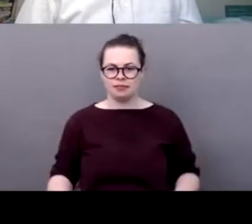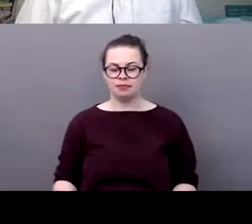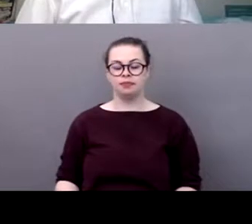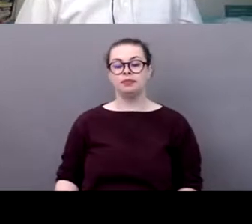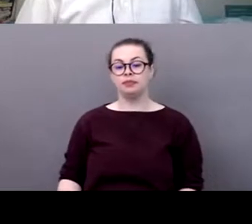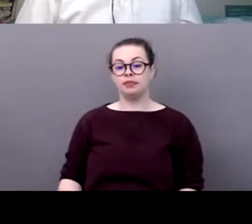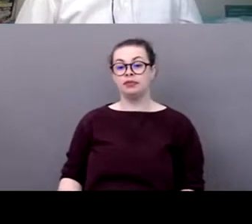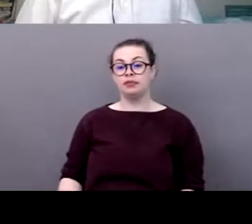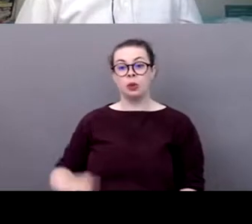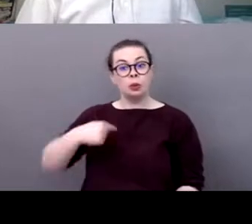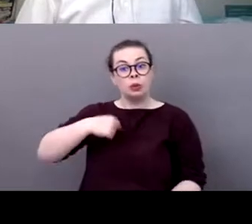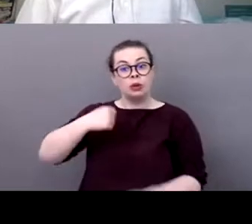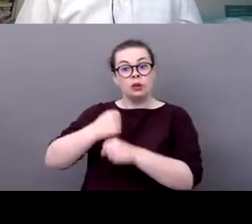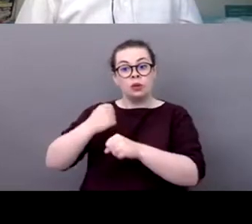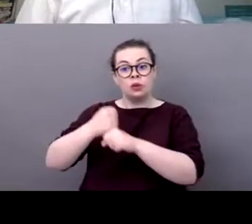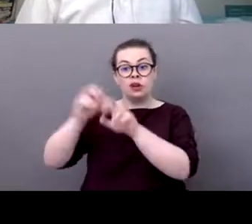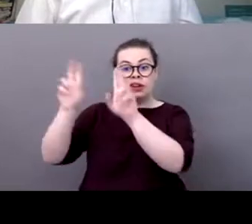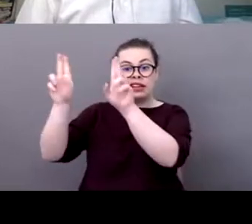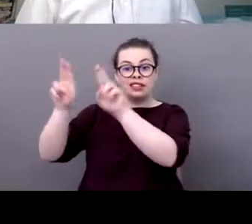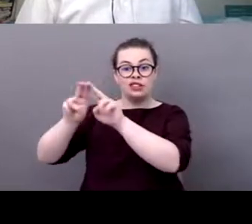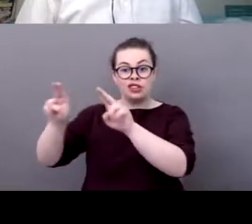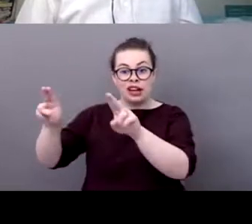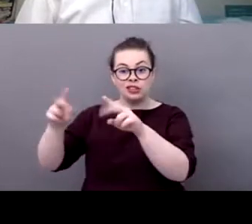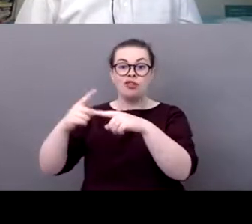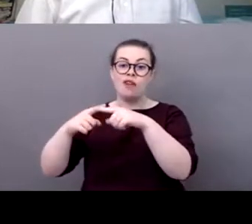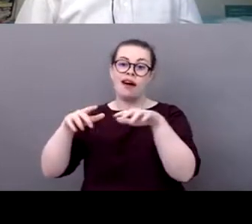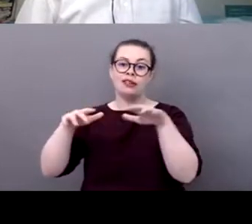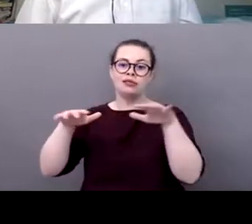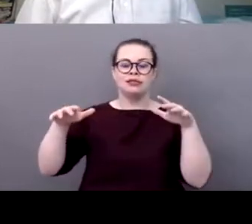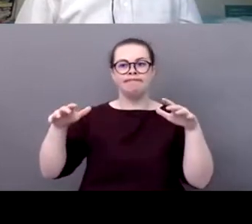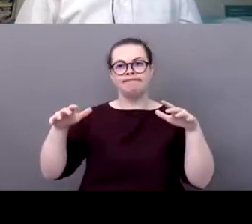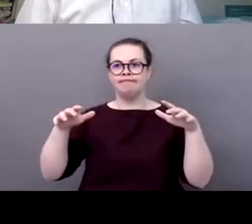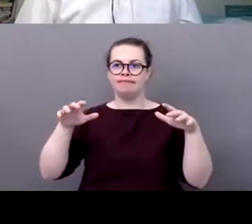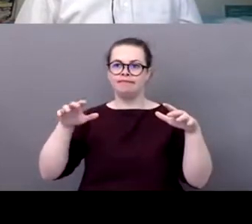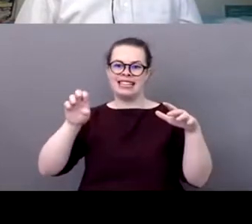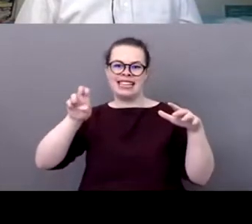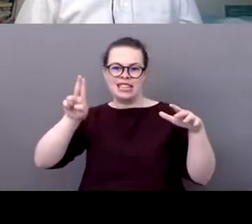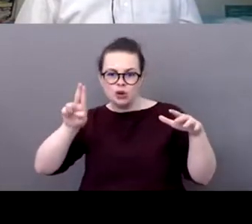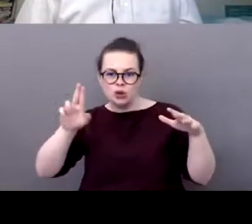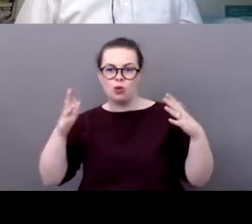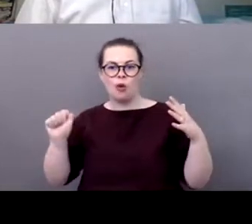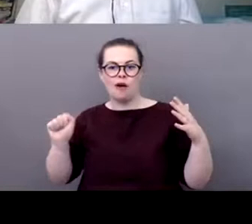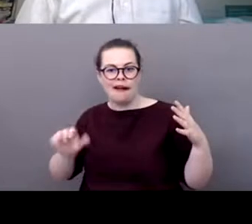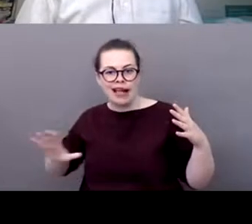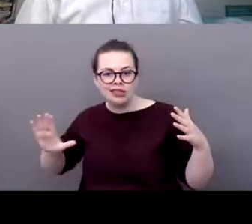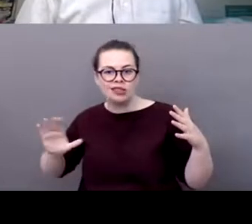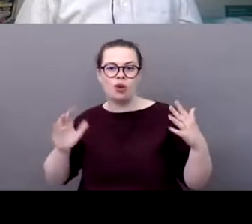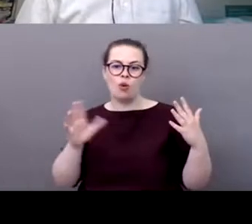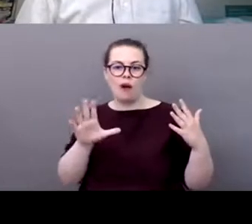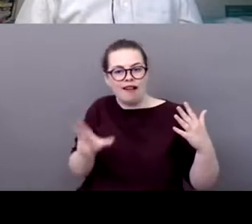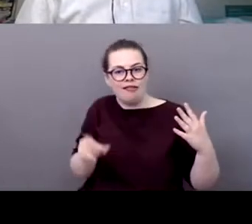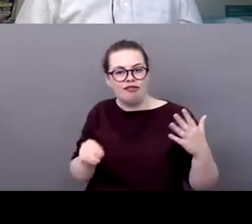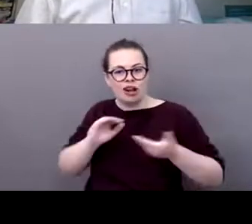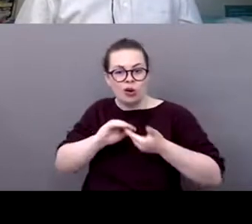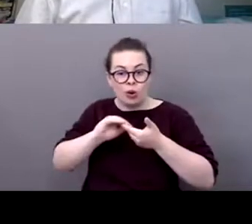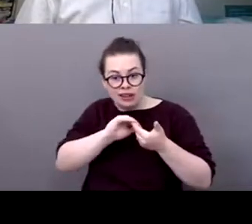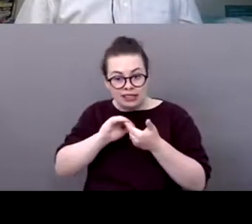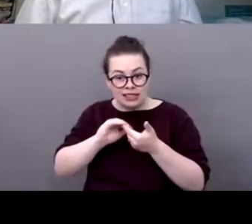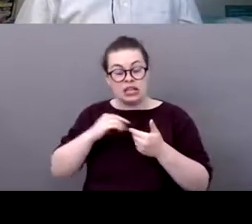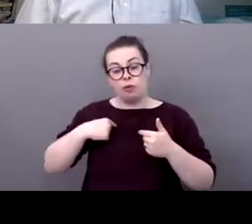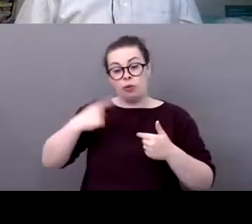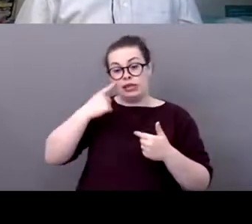federation in certain instances and with this idea that it will trickle down the processes generally happens through